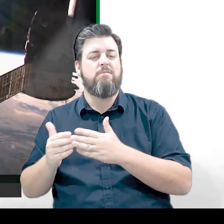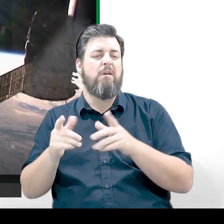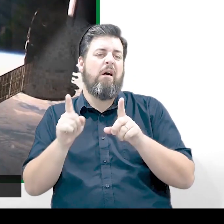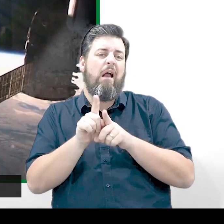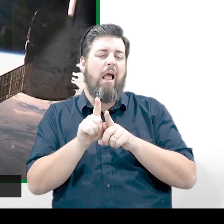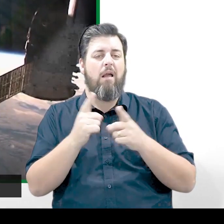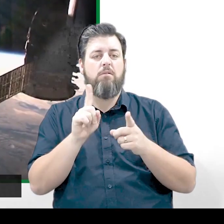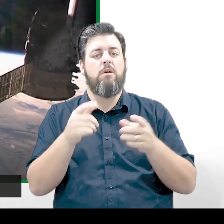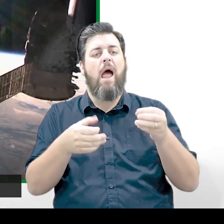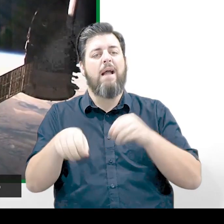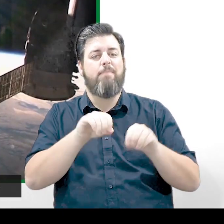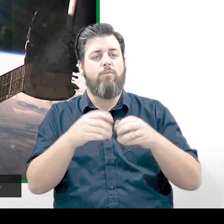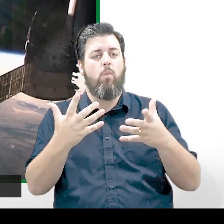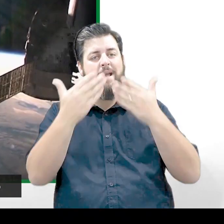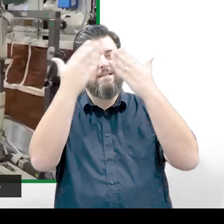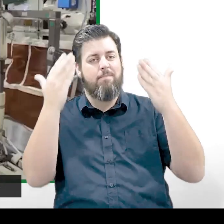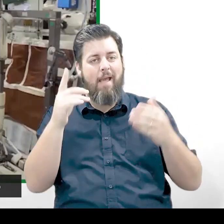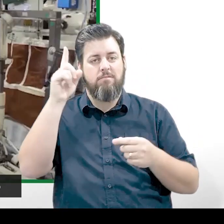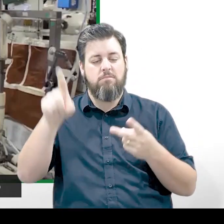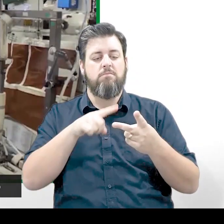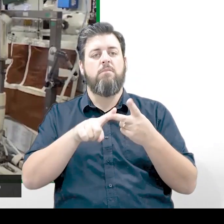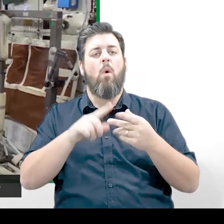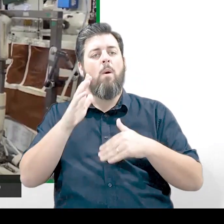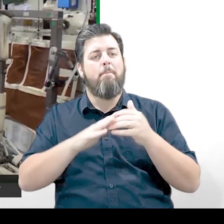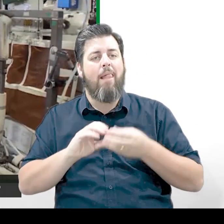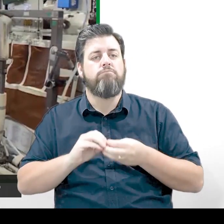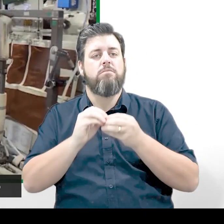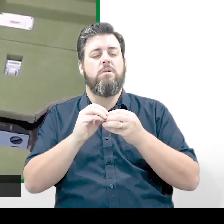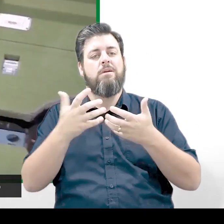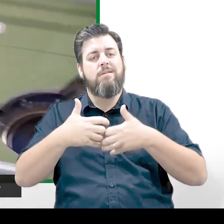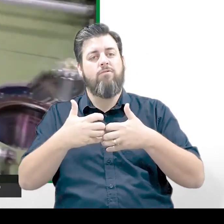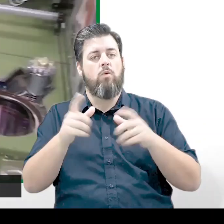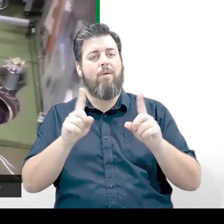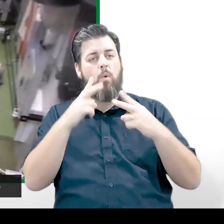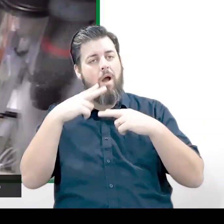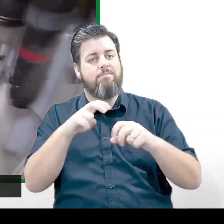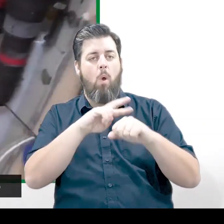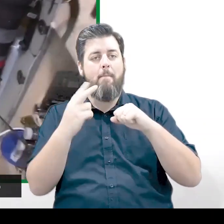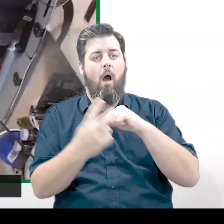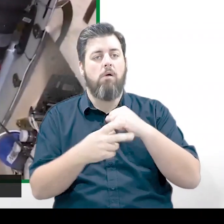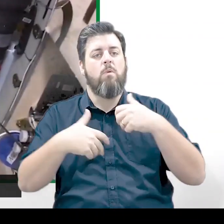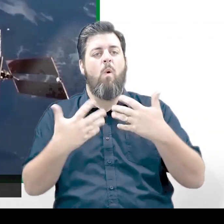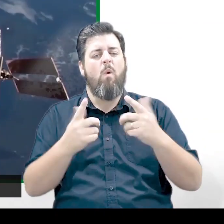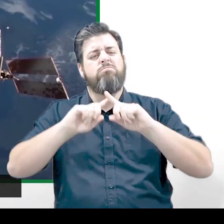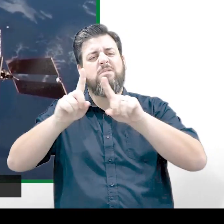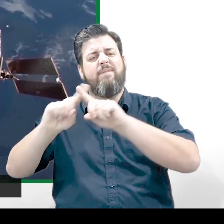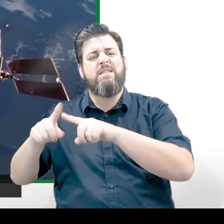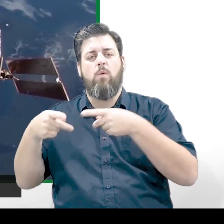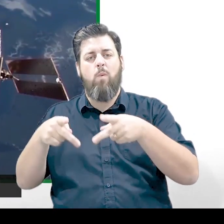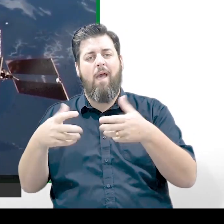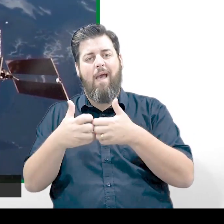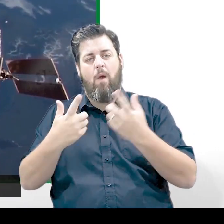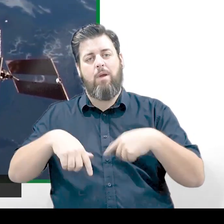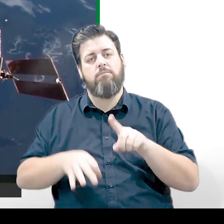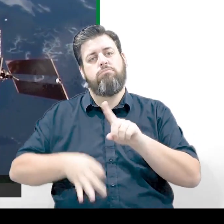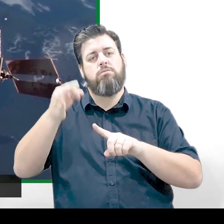experiments in space, building technology to explore Mars, or the countless other ways that we seek to make progress in understanding